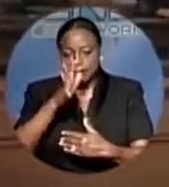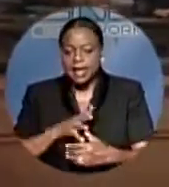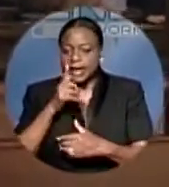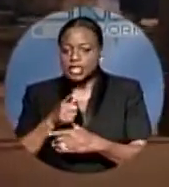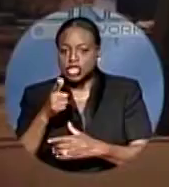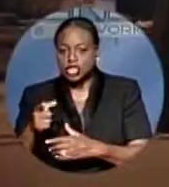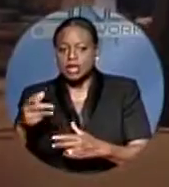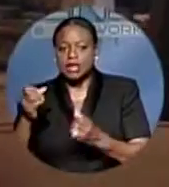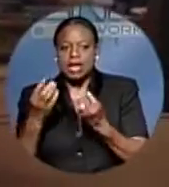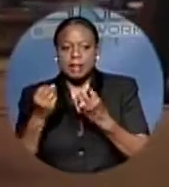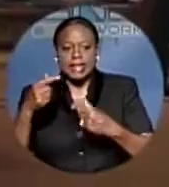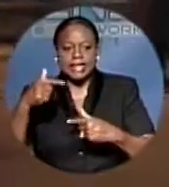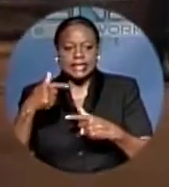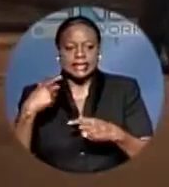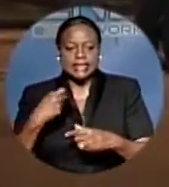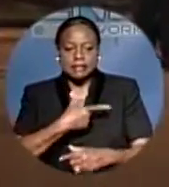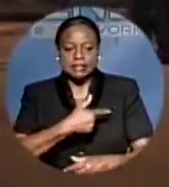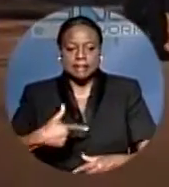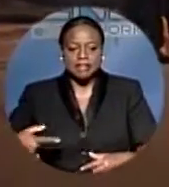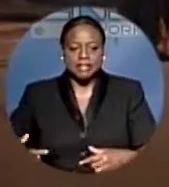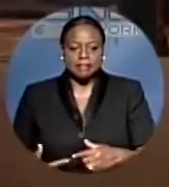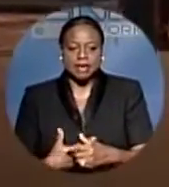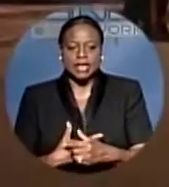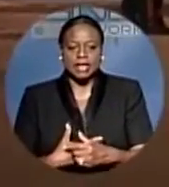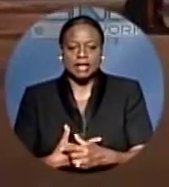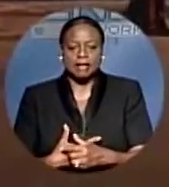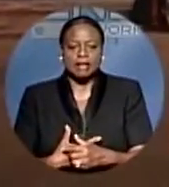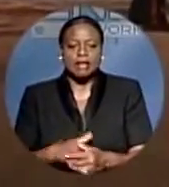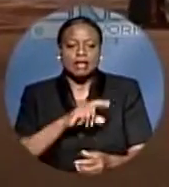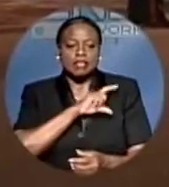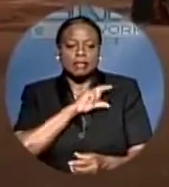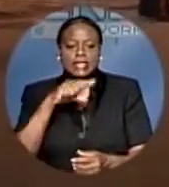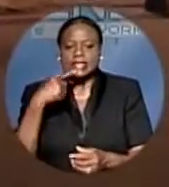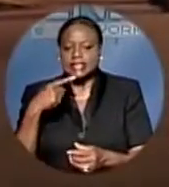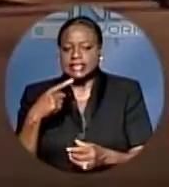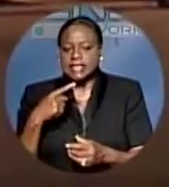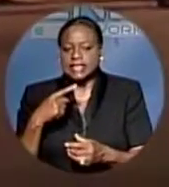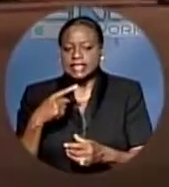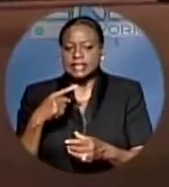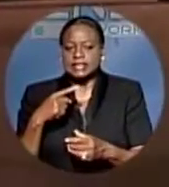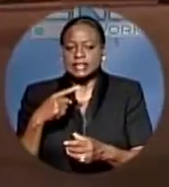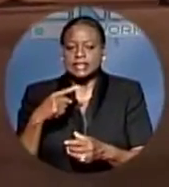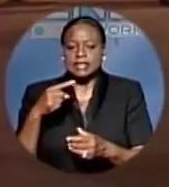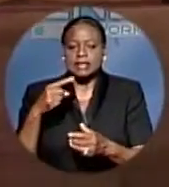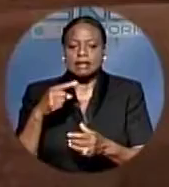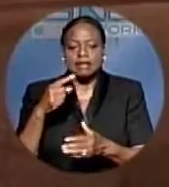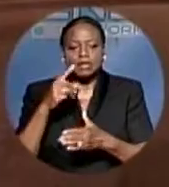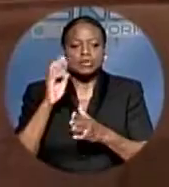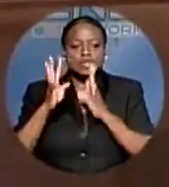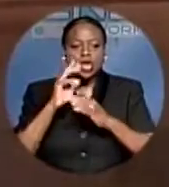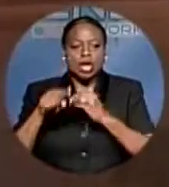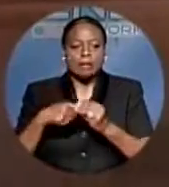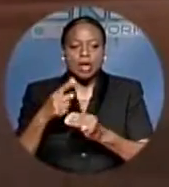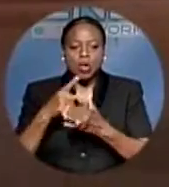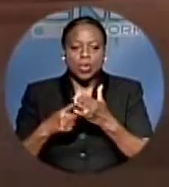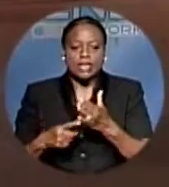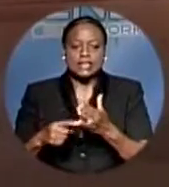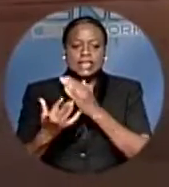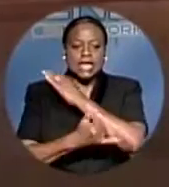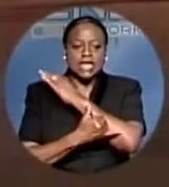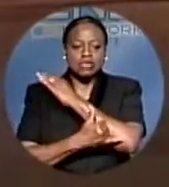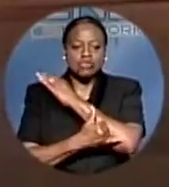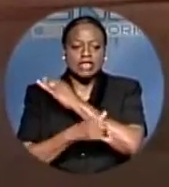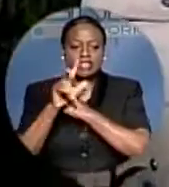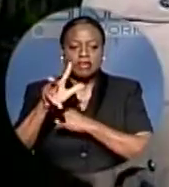body. Officer in charge of the Southern Division, Superintendent Ashton Greenslade, spoke on what is the country's 39th murder for the year.